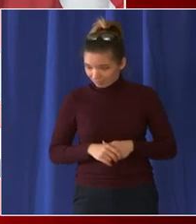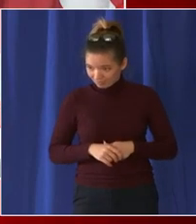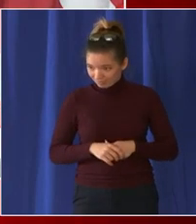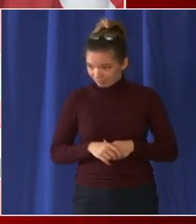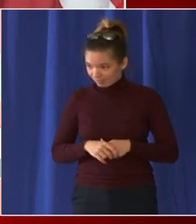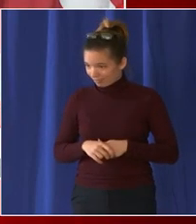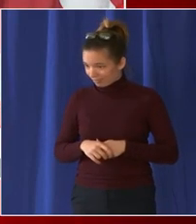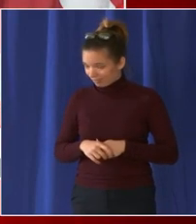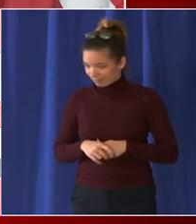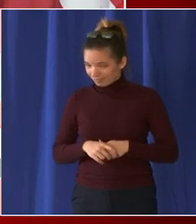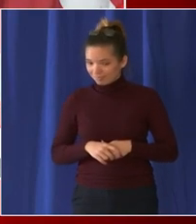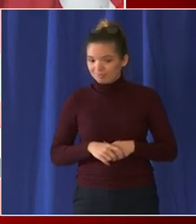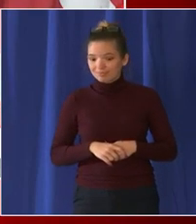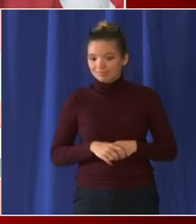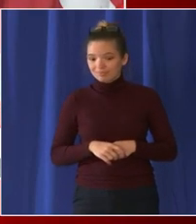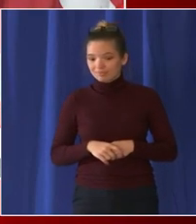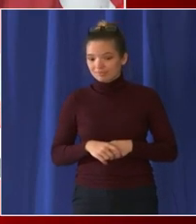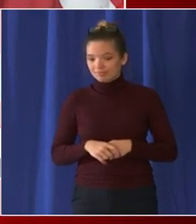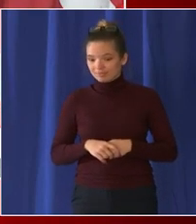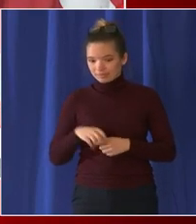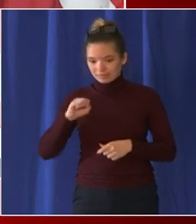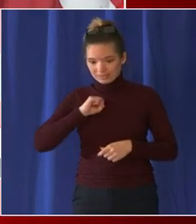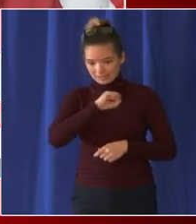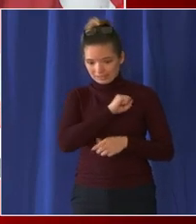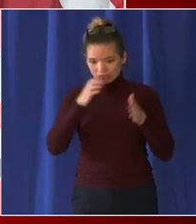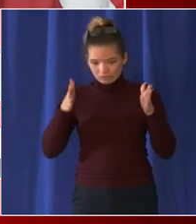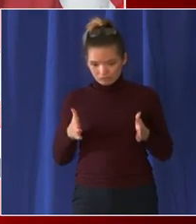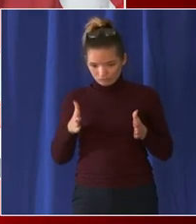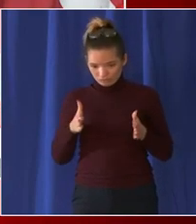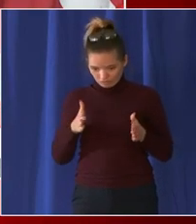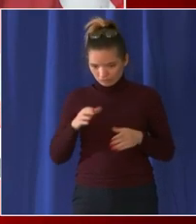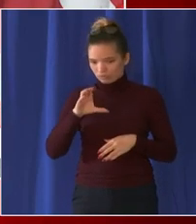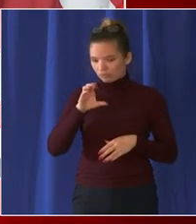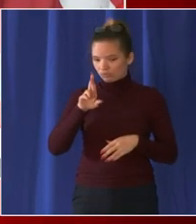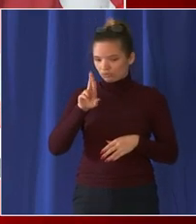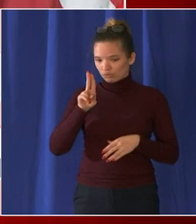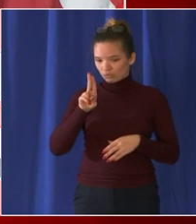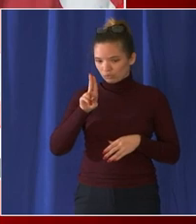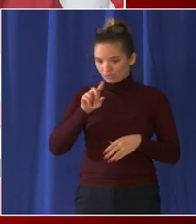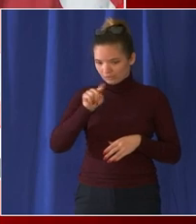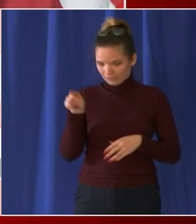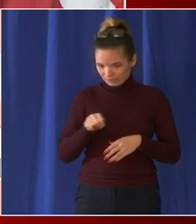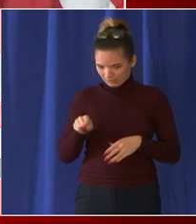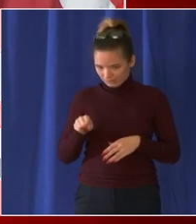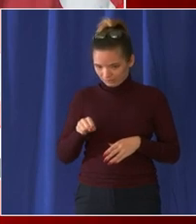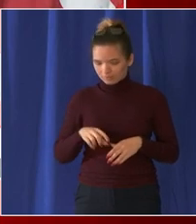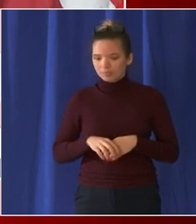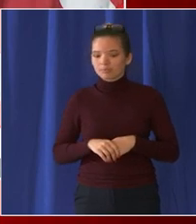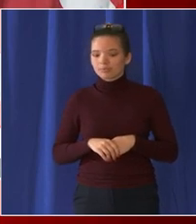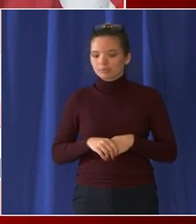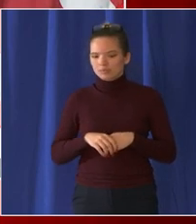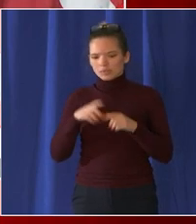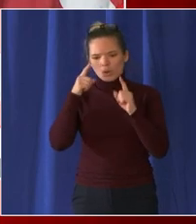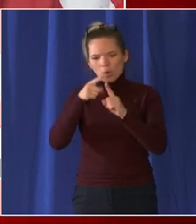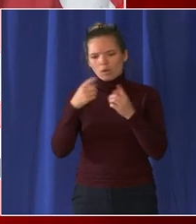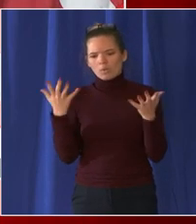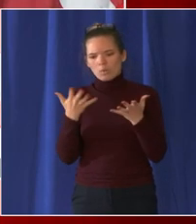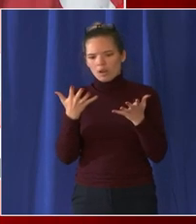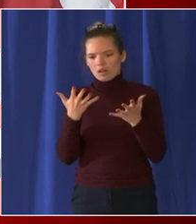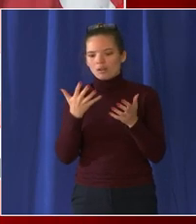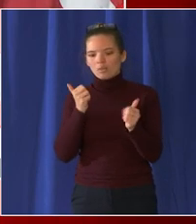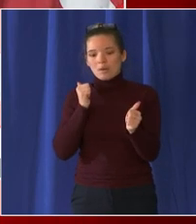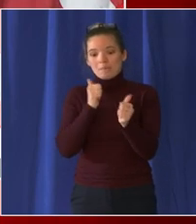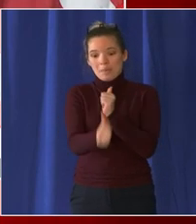texas uh says he plans to introduce a bill to stop the recently passed vaccine mandate for dc